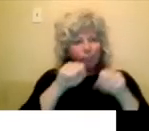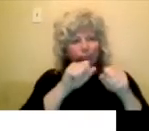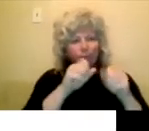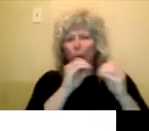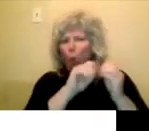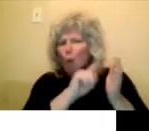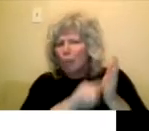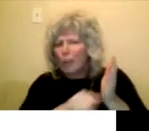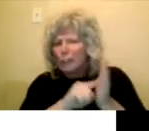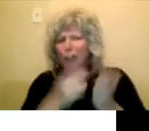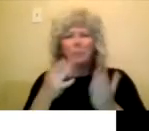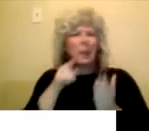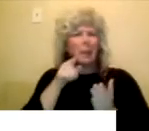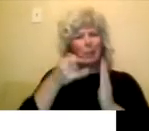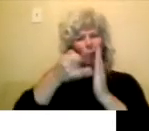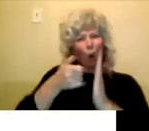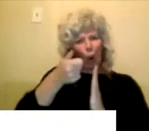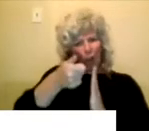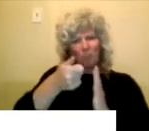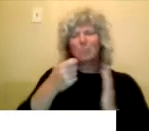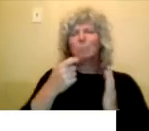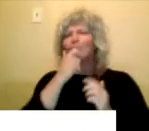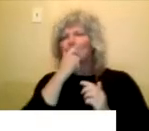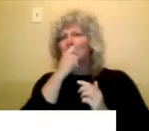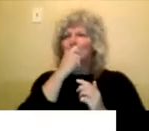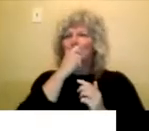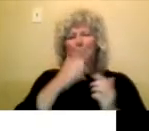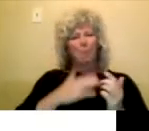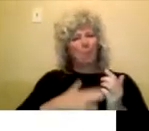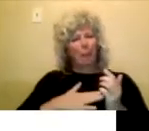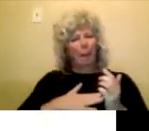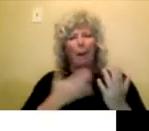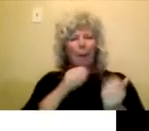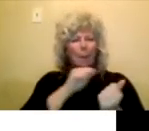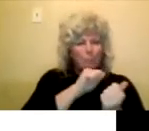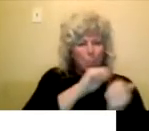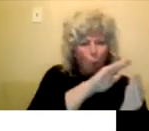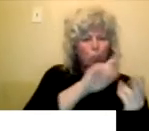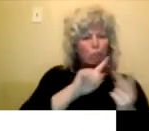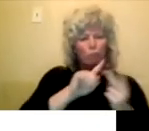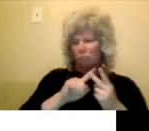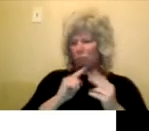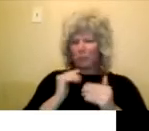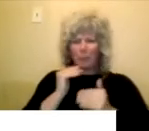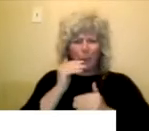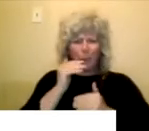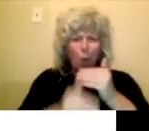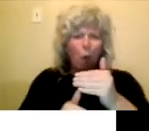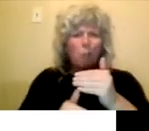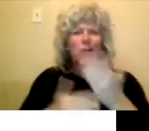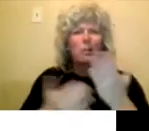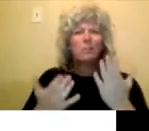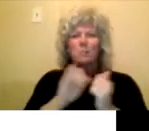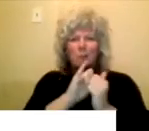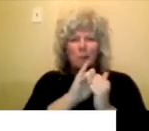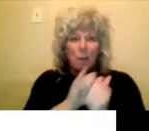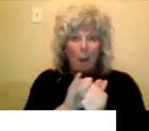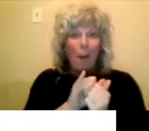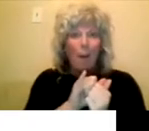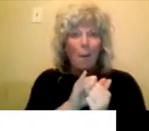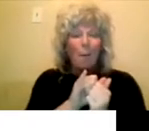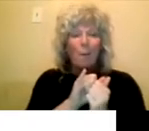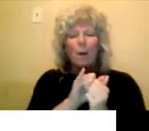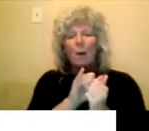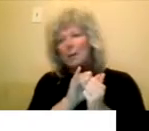searching for methodologies or a process to approaching your project. You're